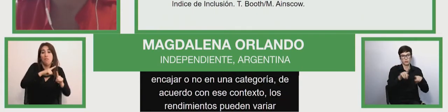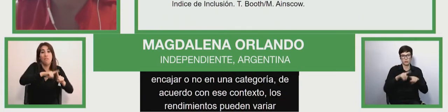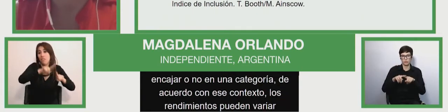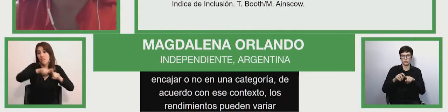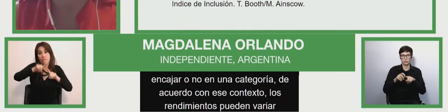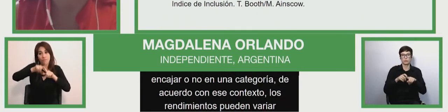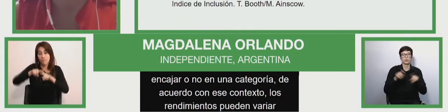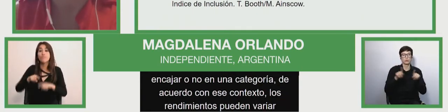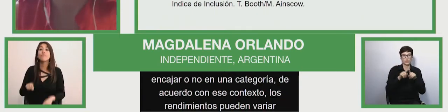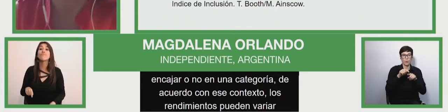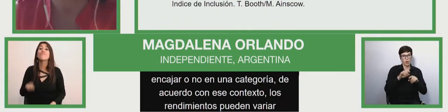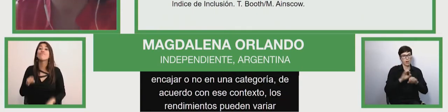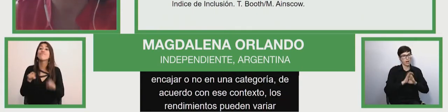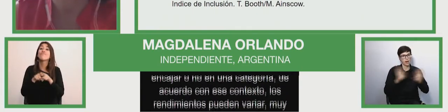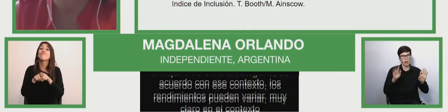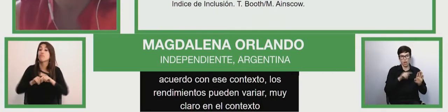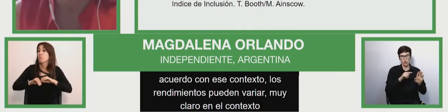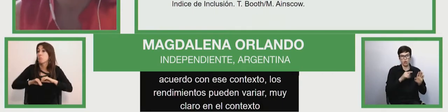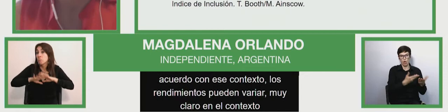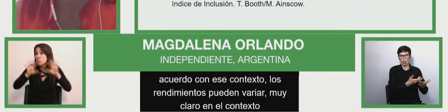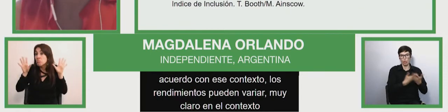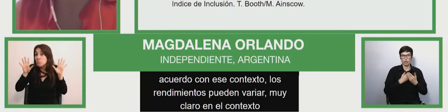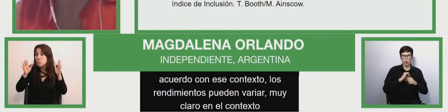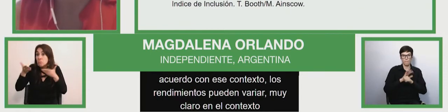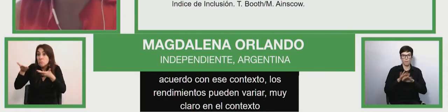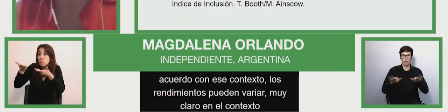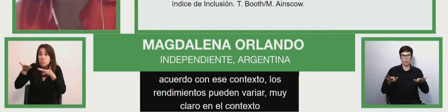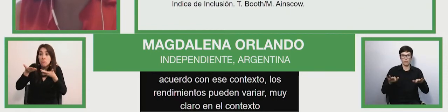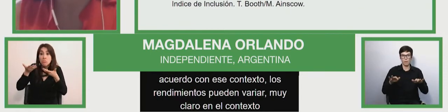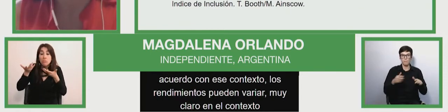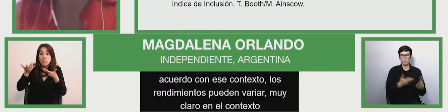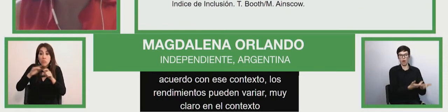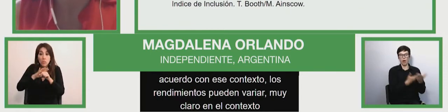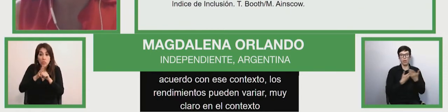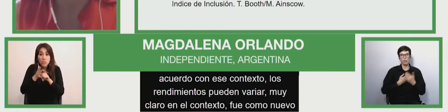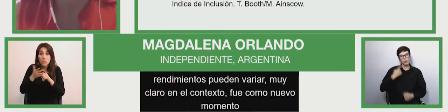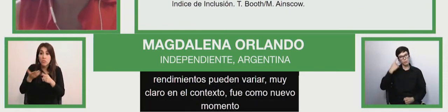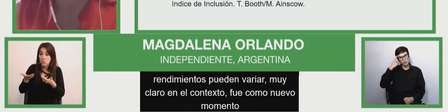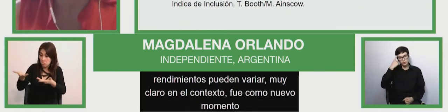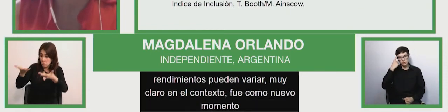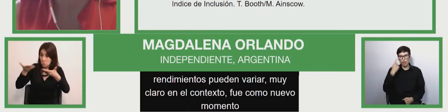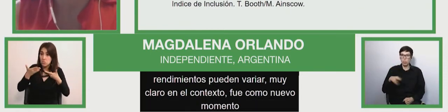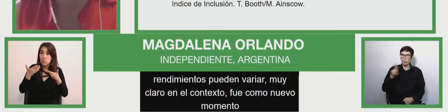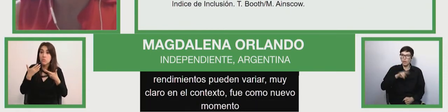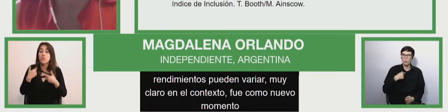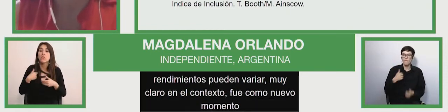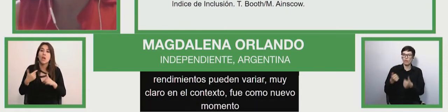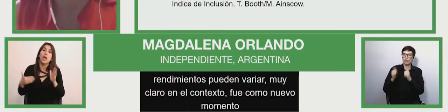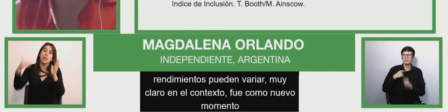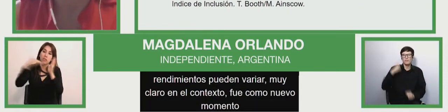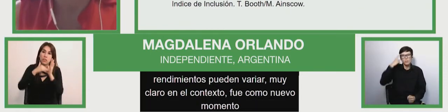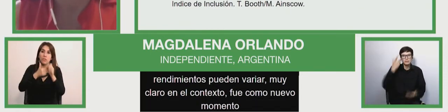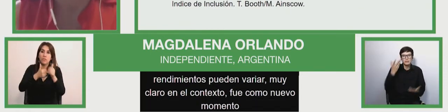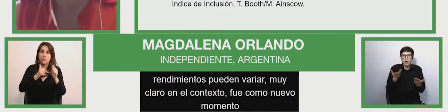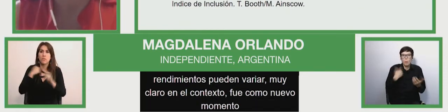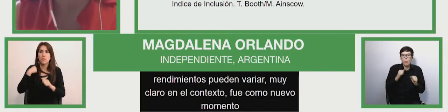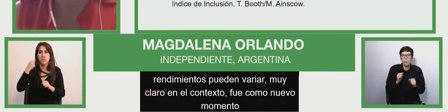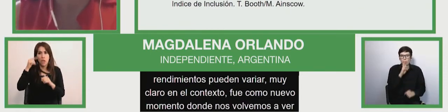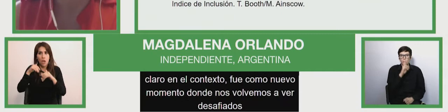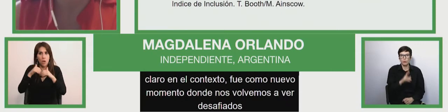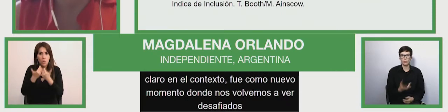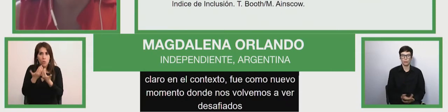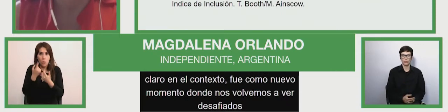pandemia uh it's a moment whereby we uh this we see ourselves challenged regarding how we see ourselves